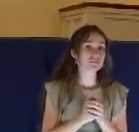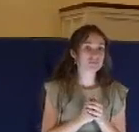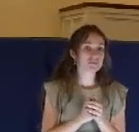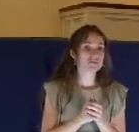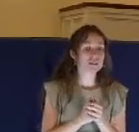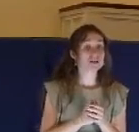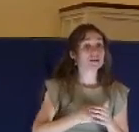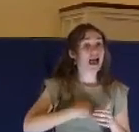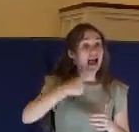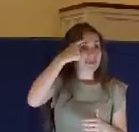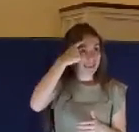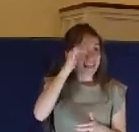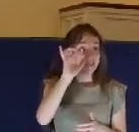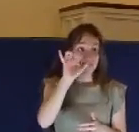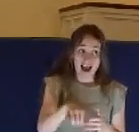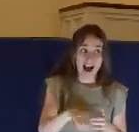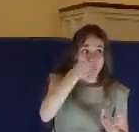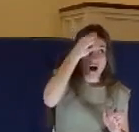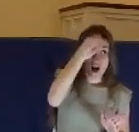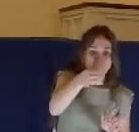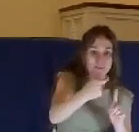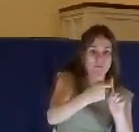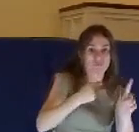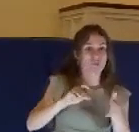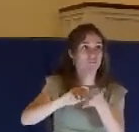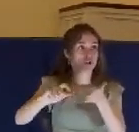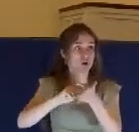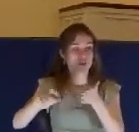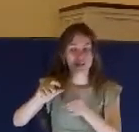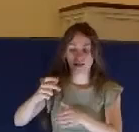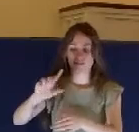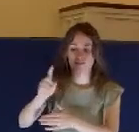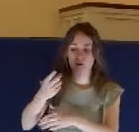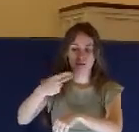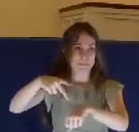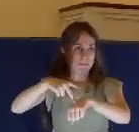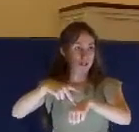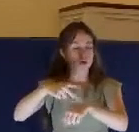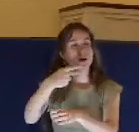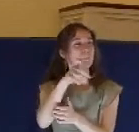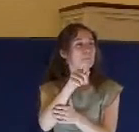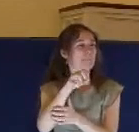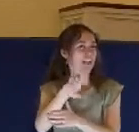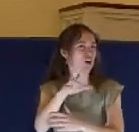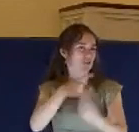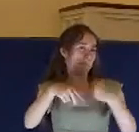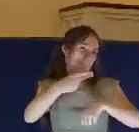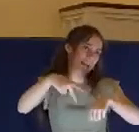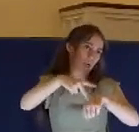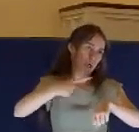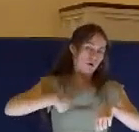believe, a verse in 1 Peter 2, verse 21, where it says this in 1 Peter 2, 21,